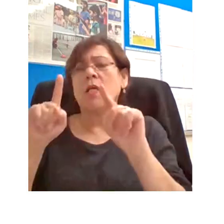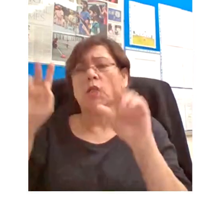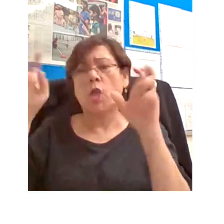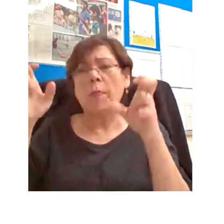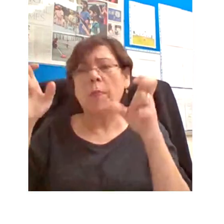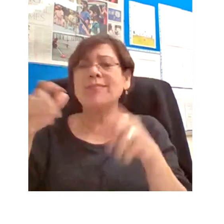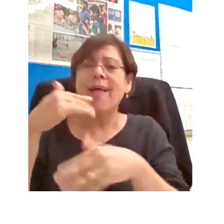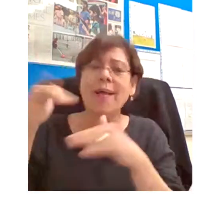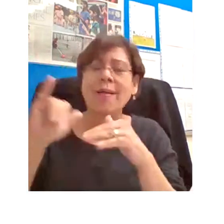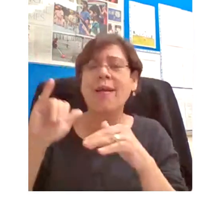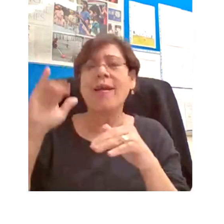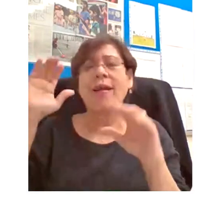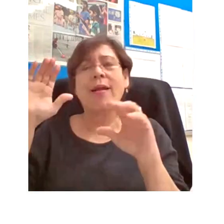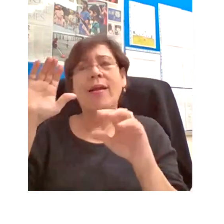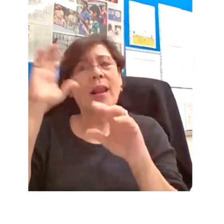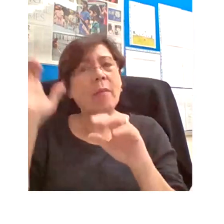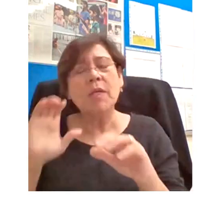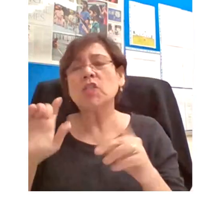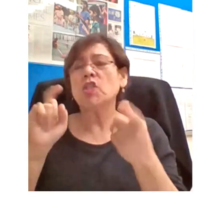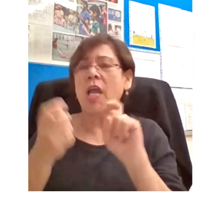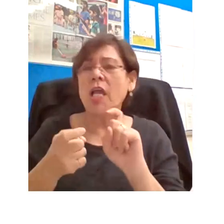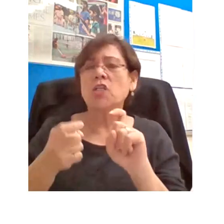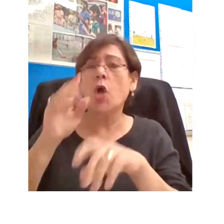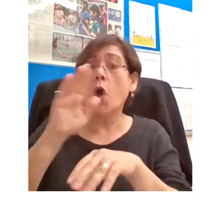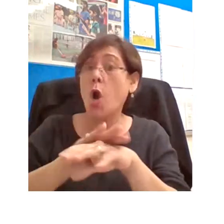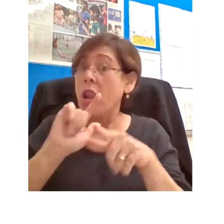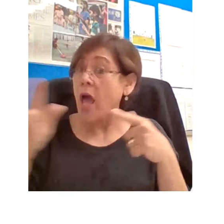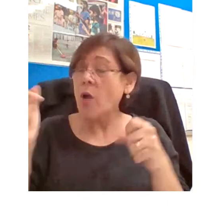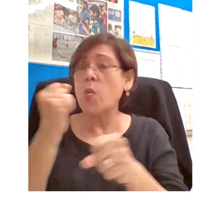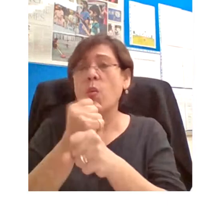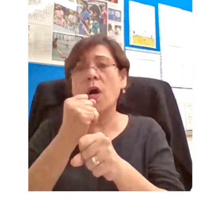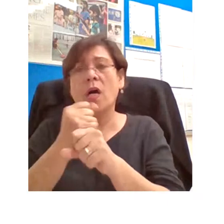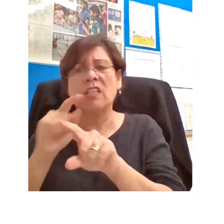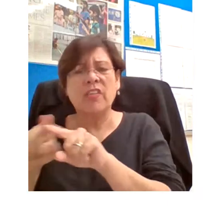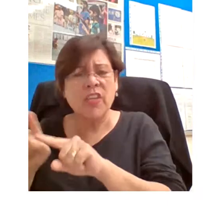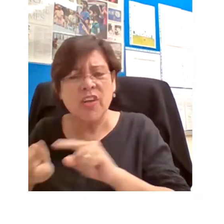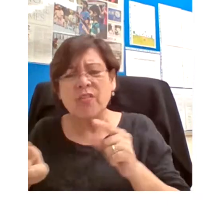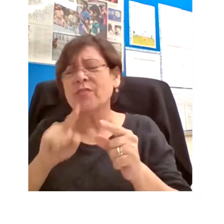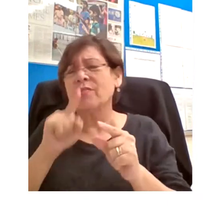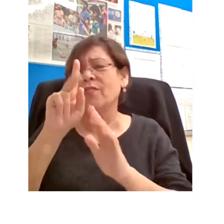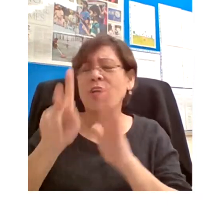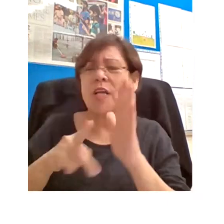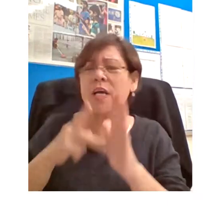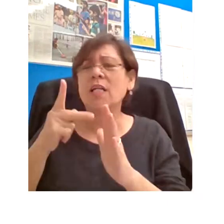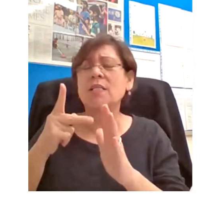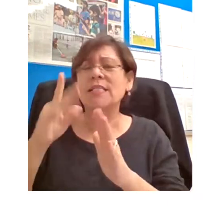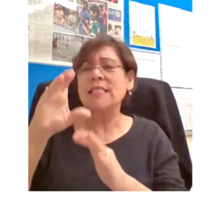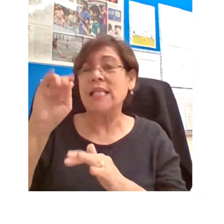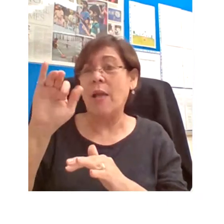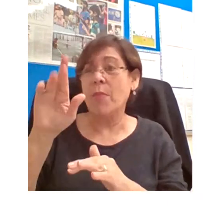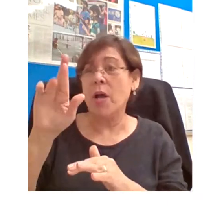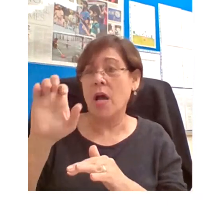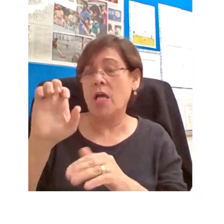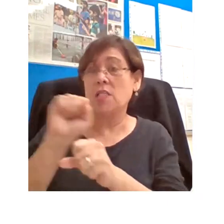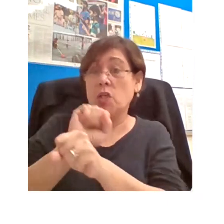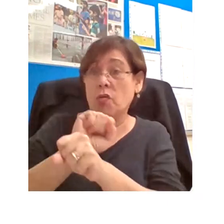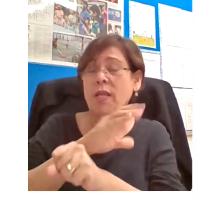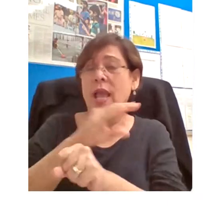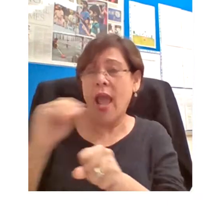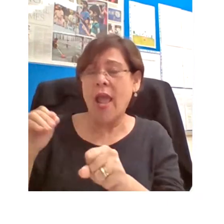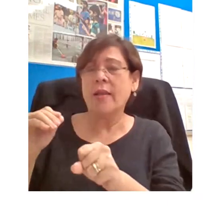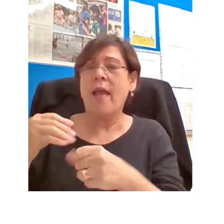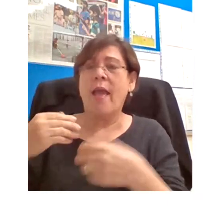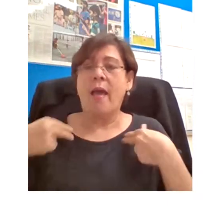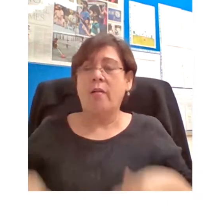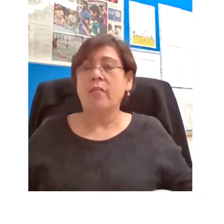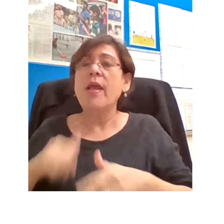sustainability to online work, autonomous vehicles, cyber security and healthy aging. And last month, we looked at yet